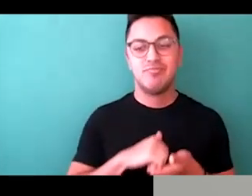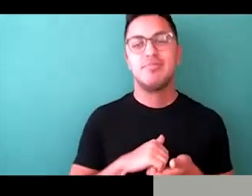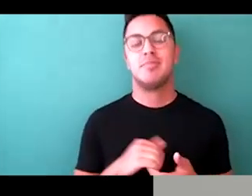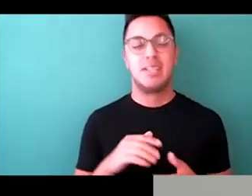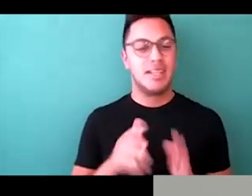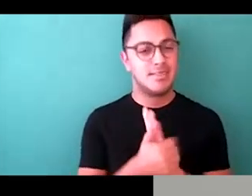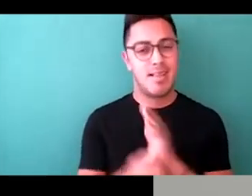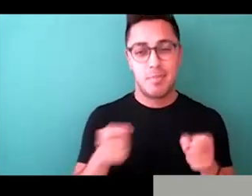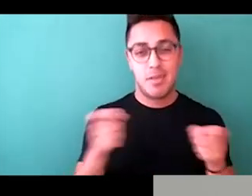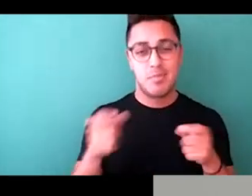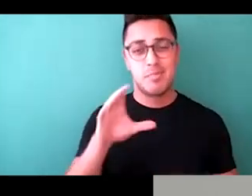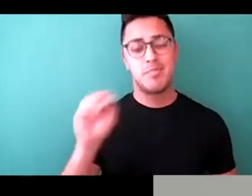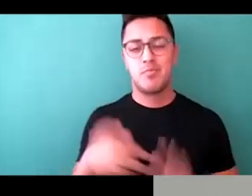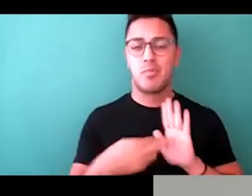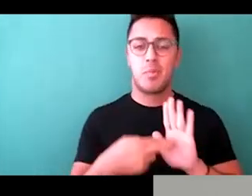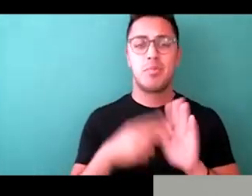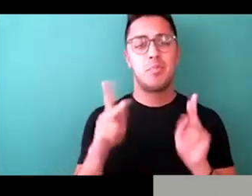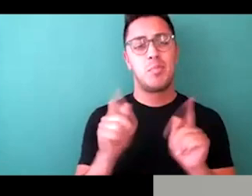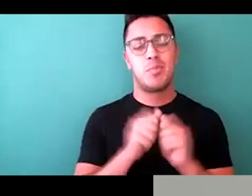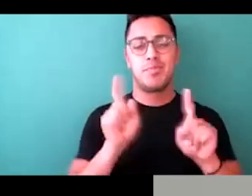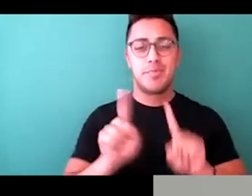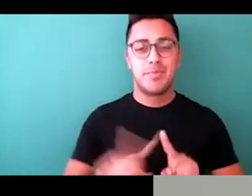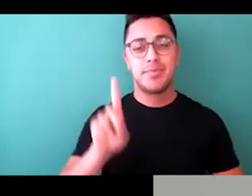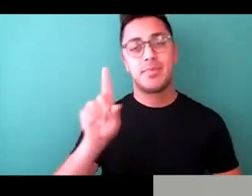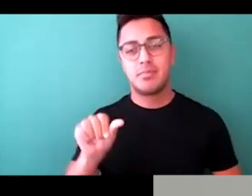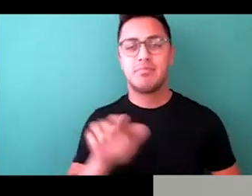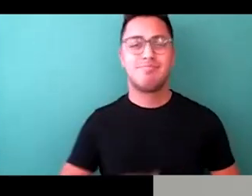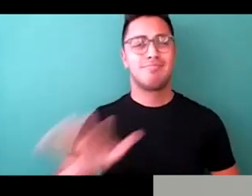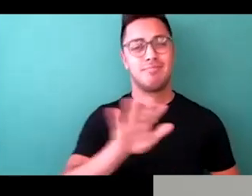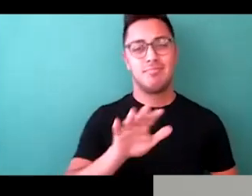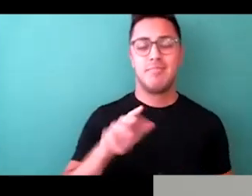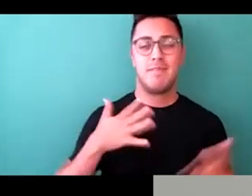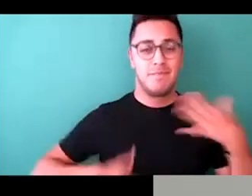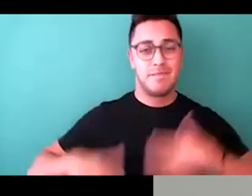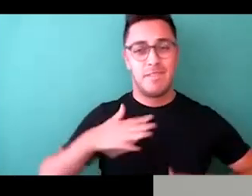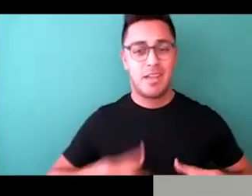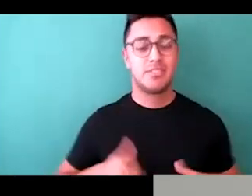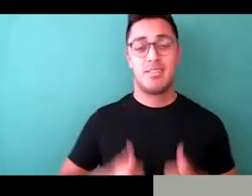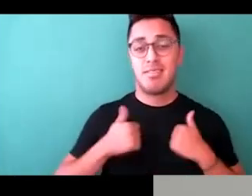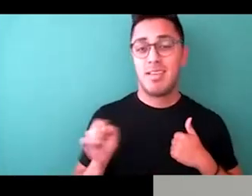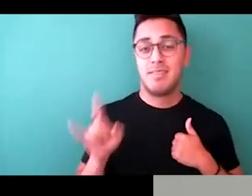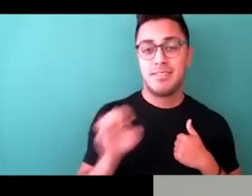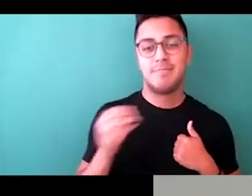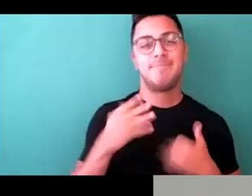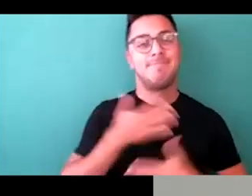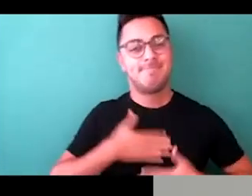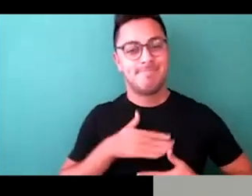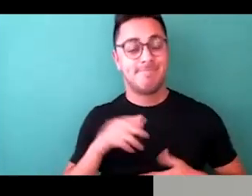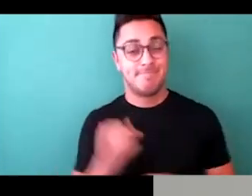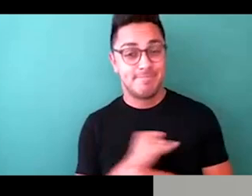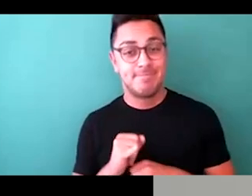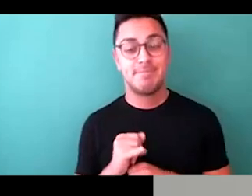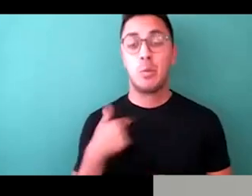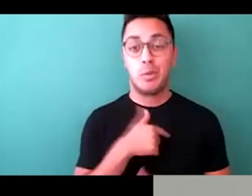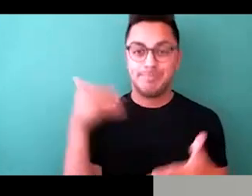company that represents people with disabilities across the fashion, lifestyle, and entertainment industries. As we quickly